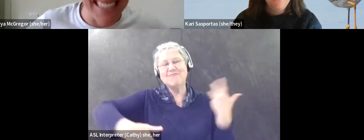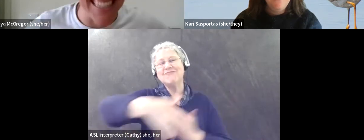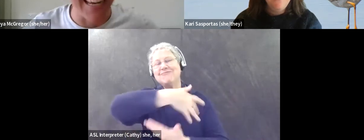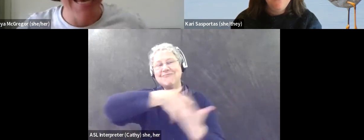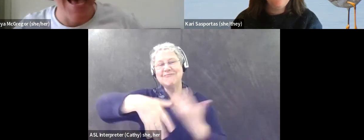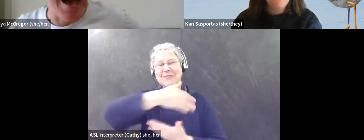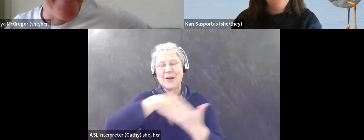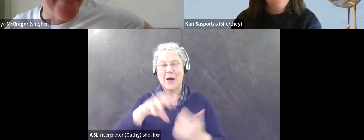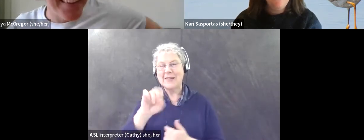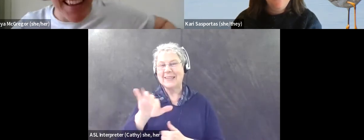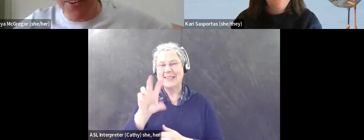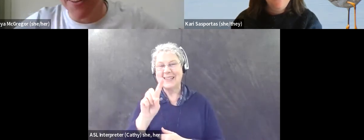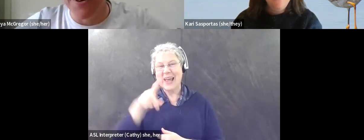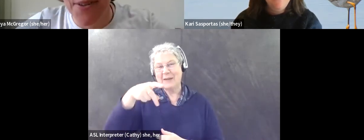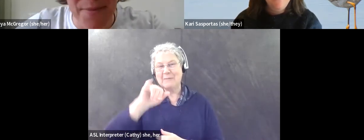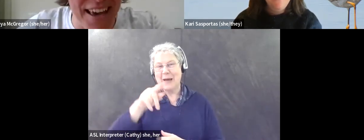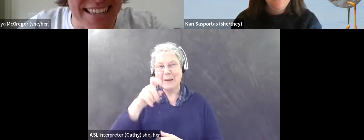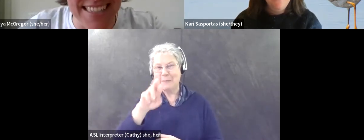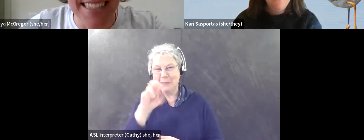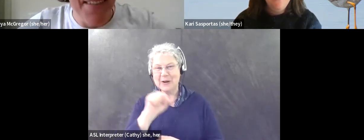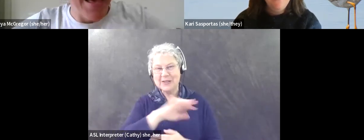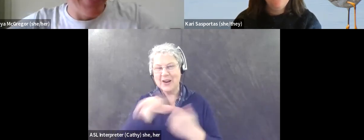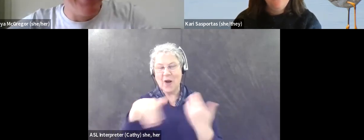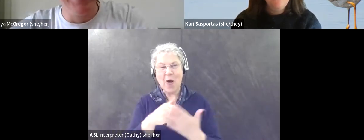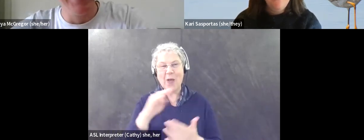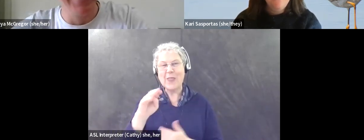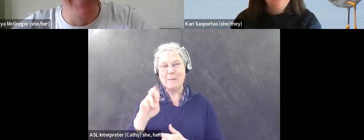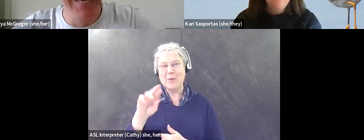sandpipers and, um, all the, all the merganses.